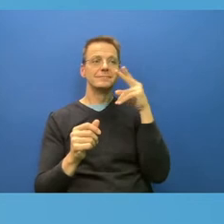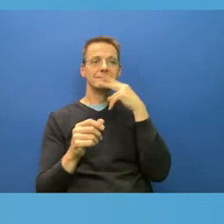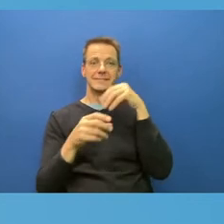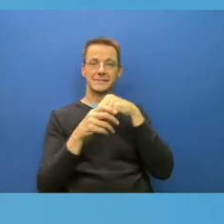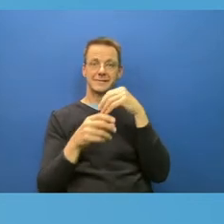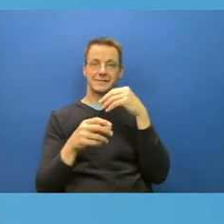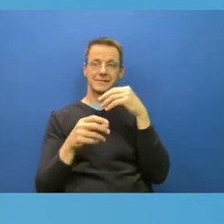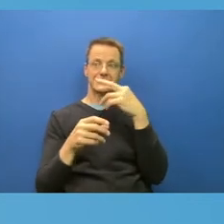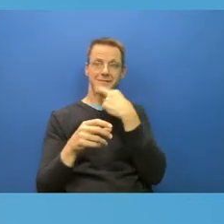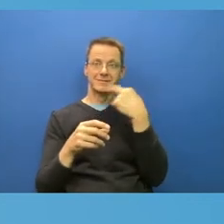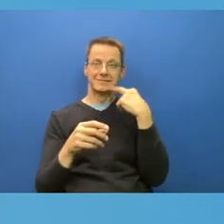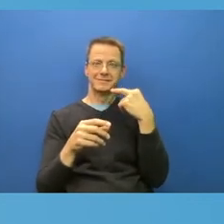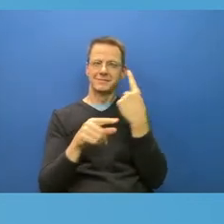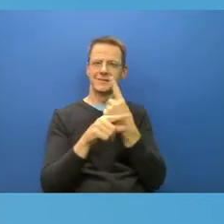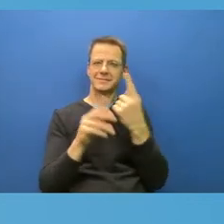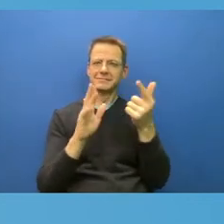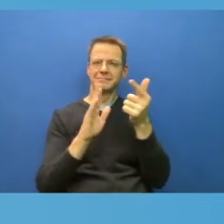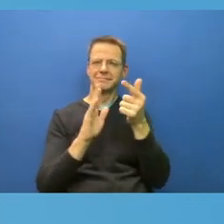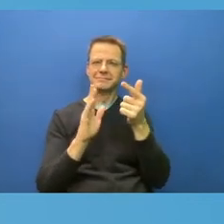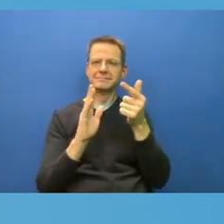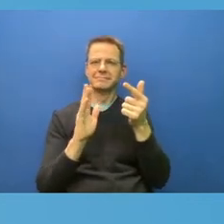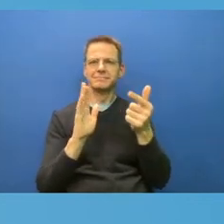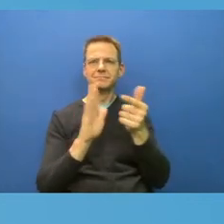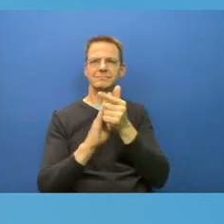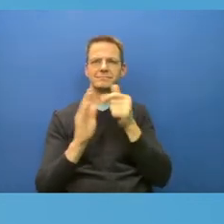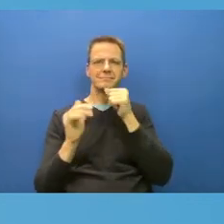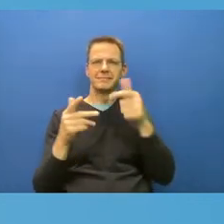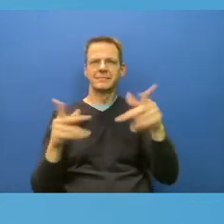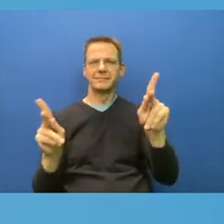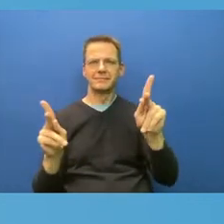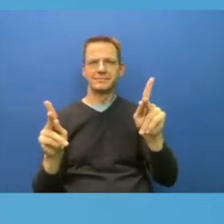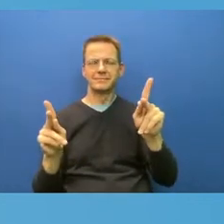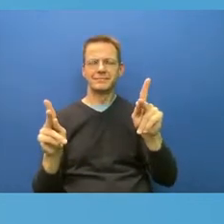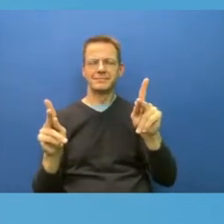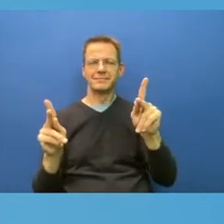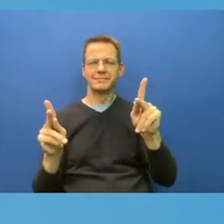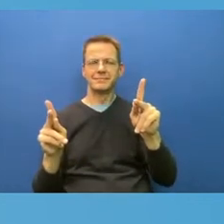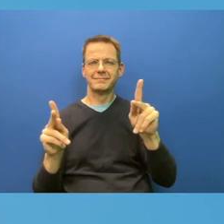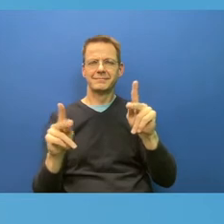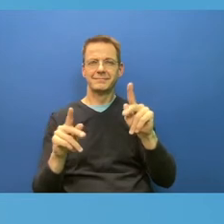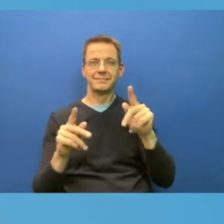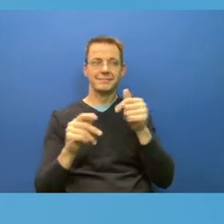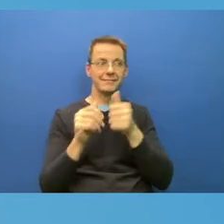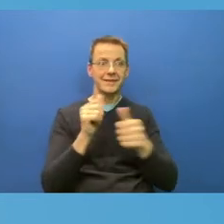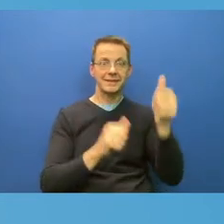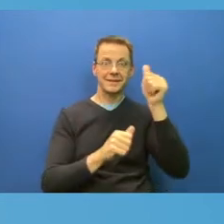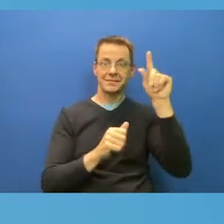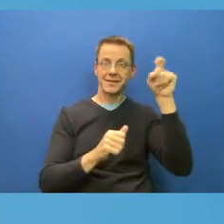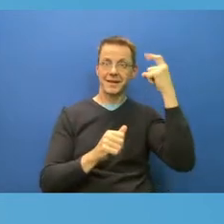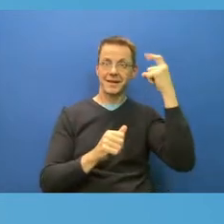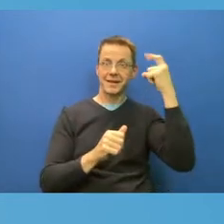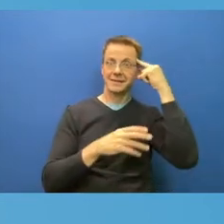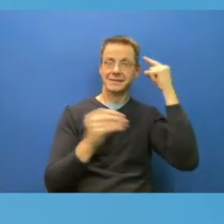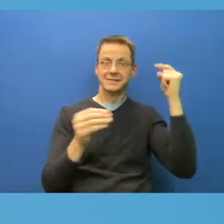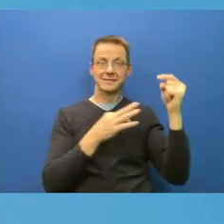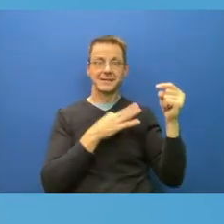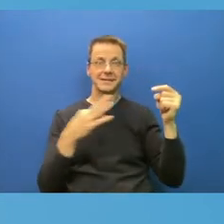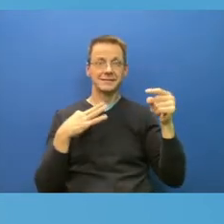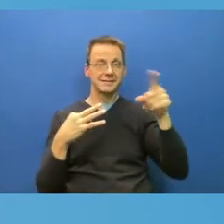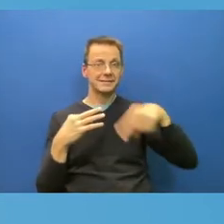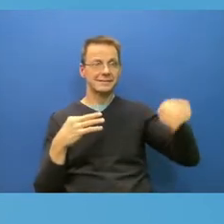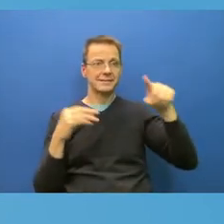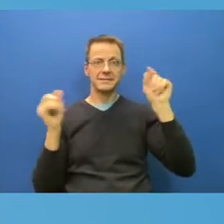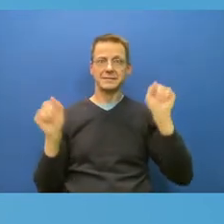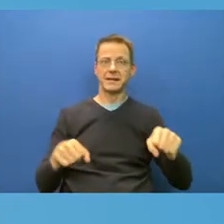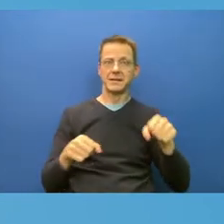the restaurant are allowed to smoke, and they're smoking all around me, I have a problem. Because first, one thing I will conclude